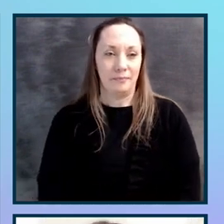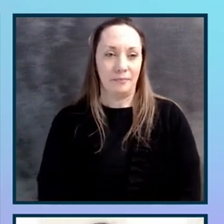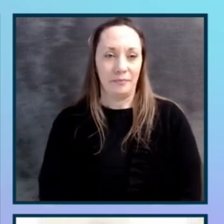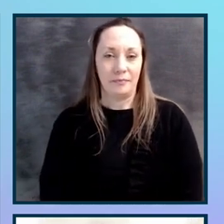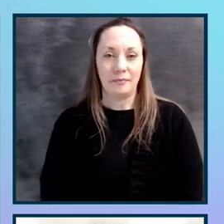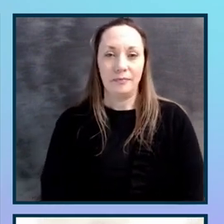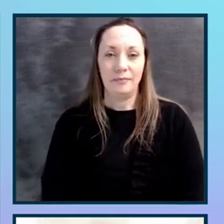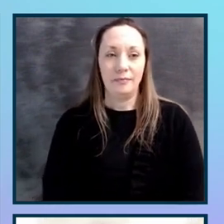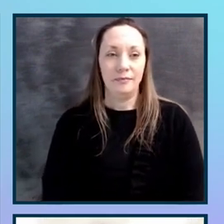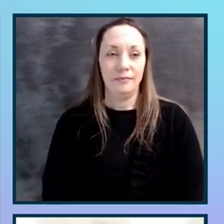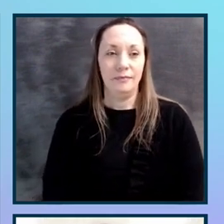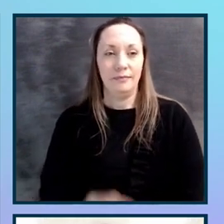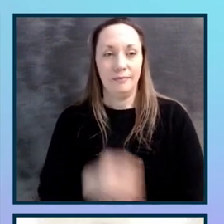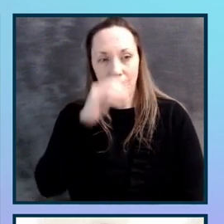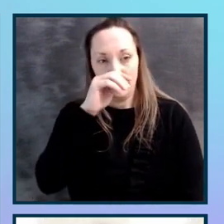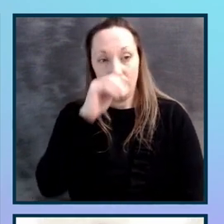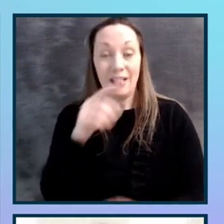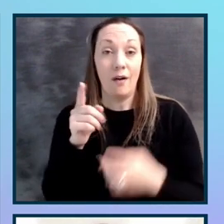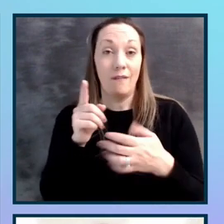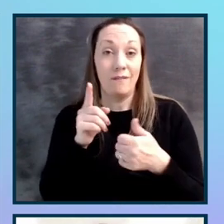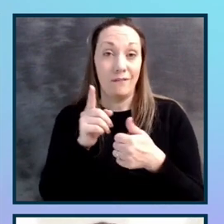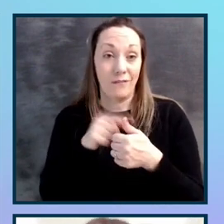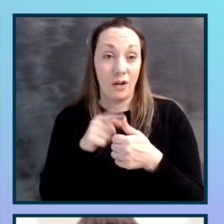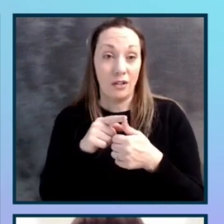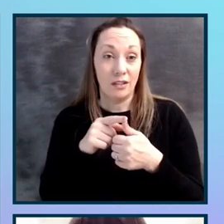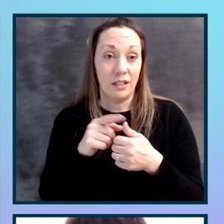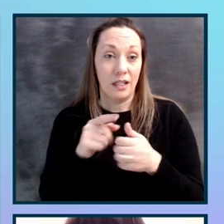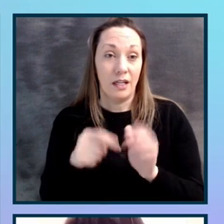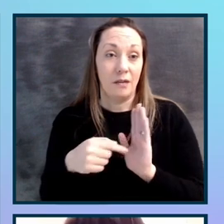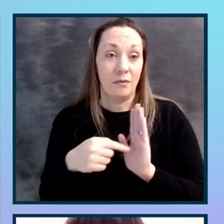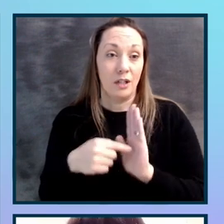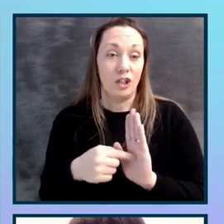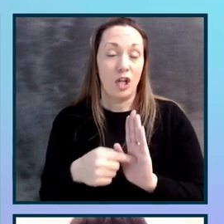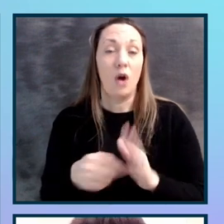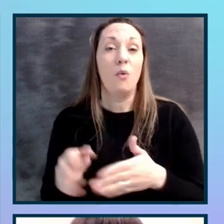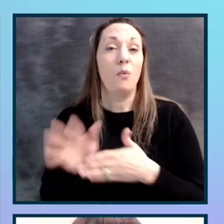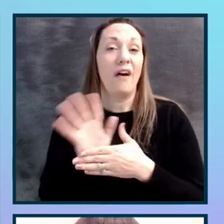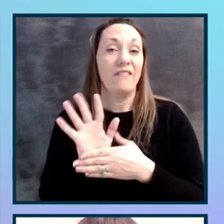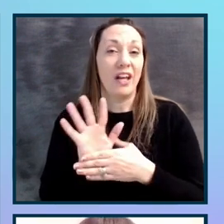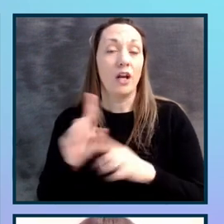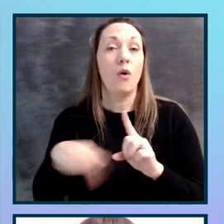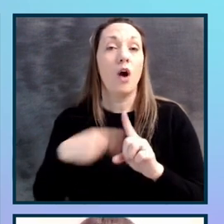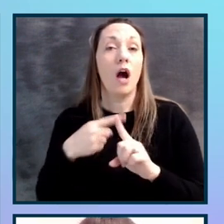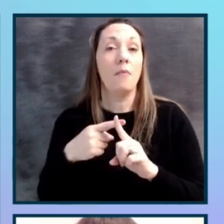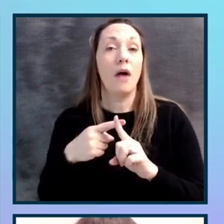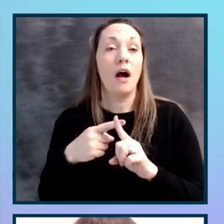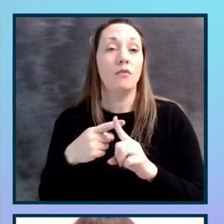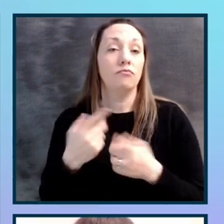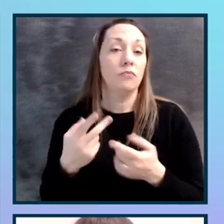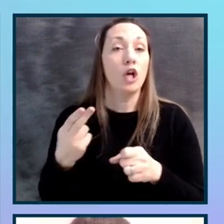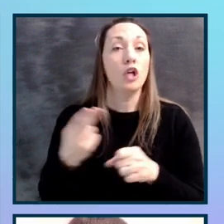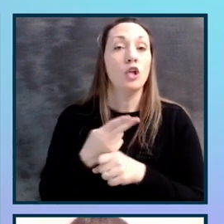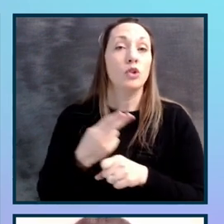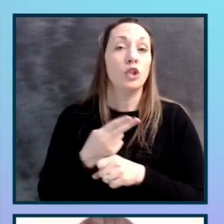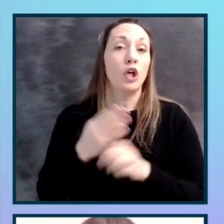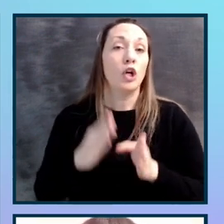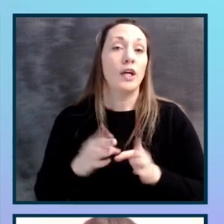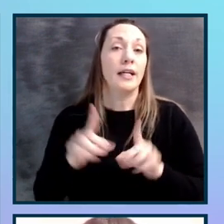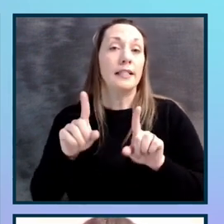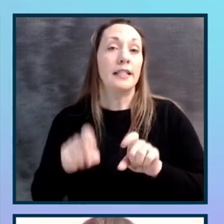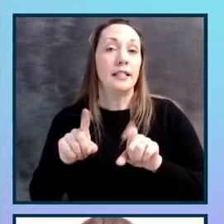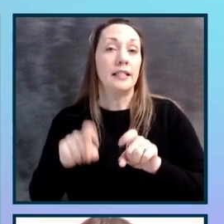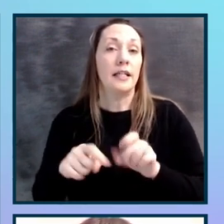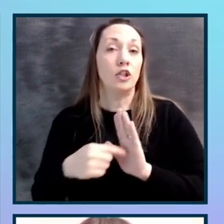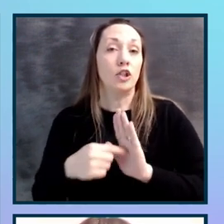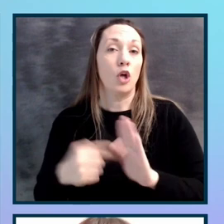Okay, so first off, I'm going to play you a little video about user testing and what we do here. I'm just